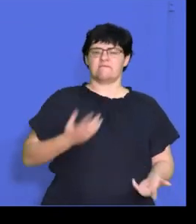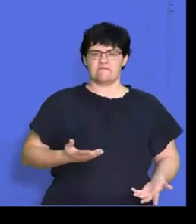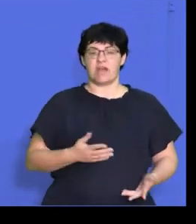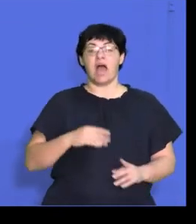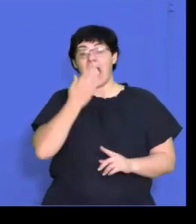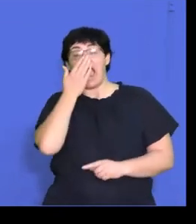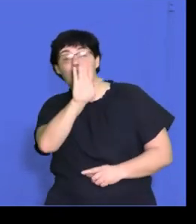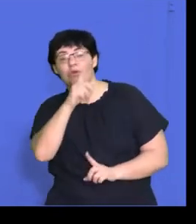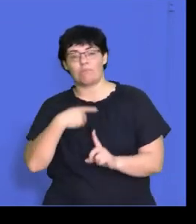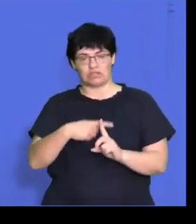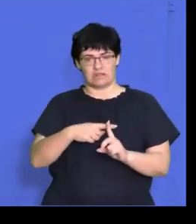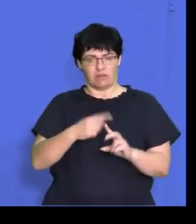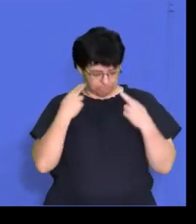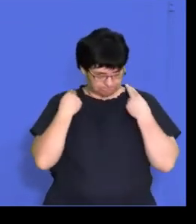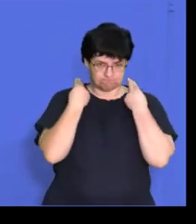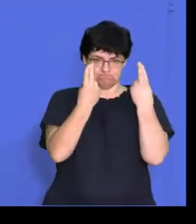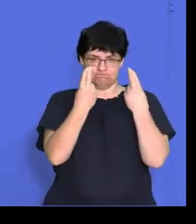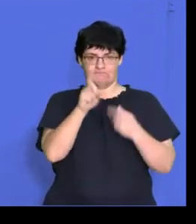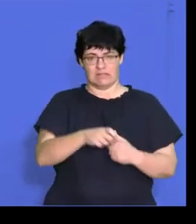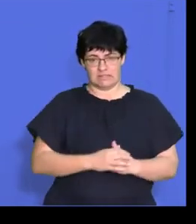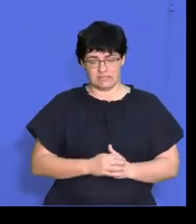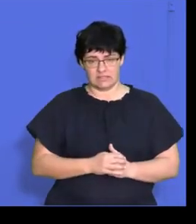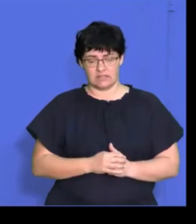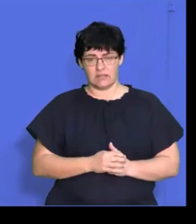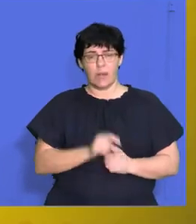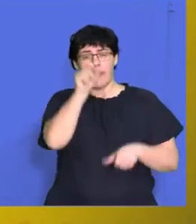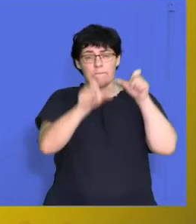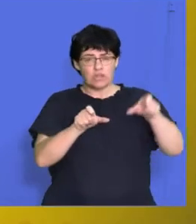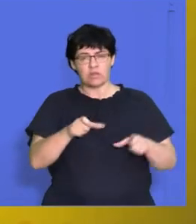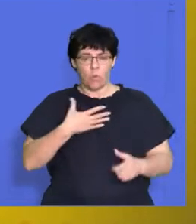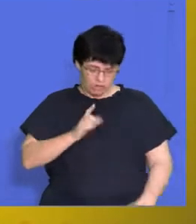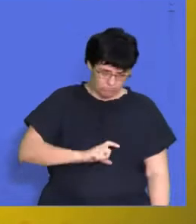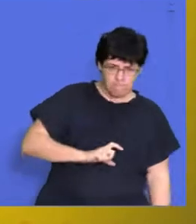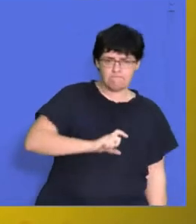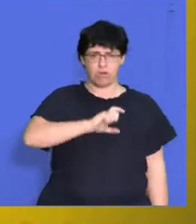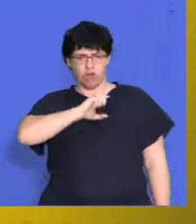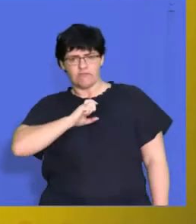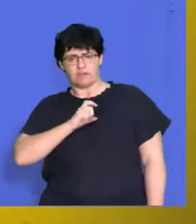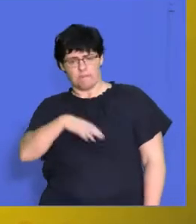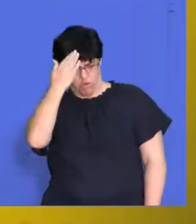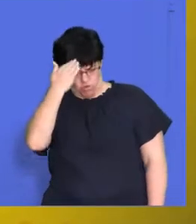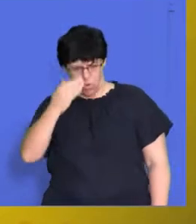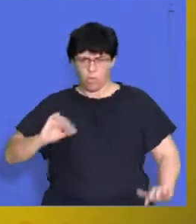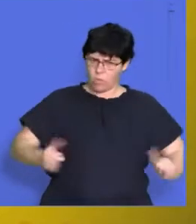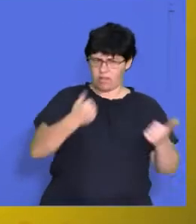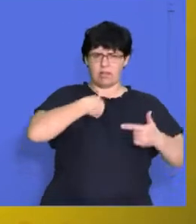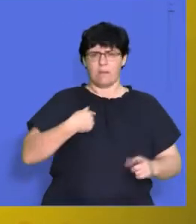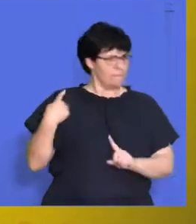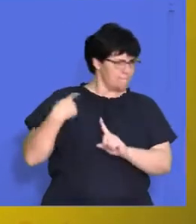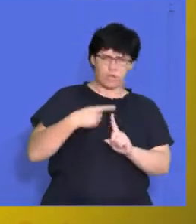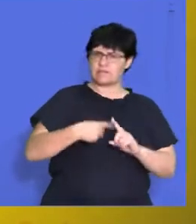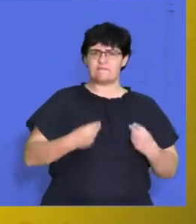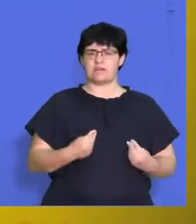and be assertive. All right, people want to employ people that are confident, that know what they're doing, that are positive.